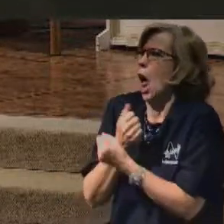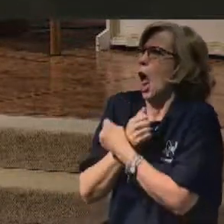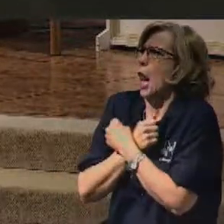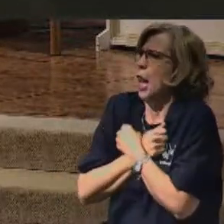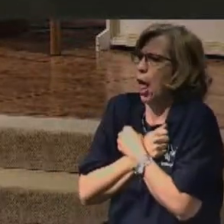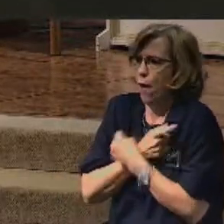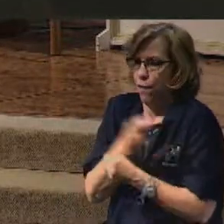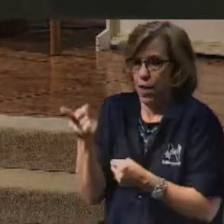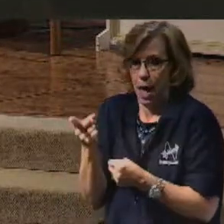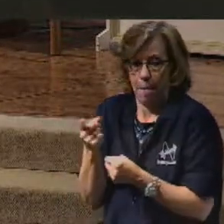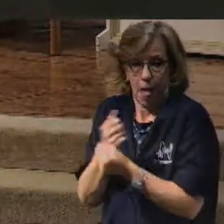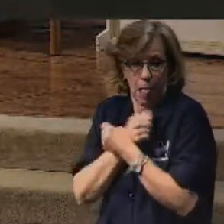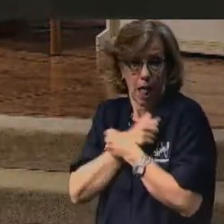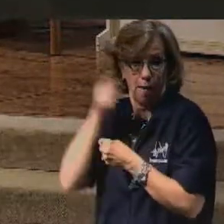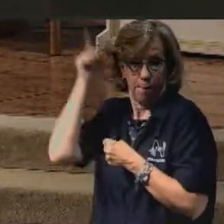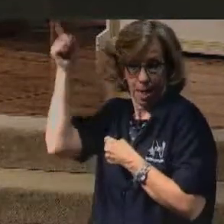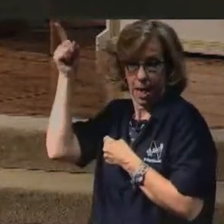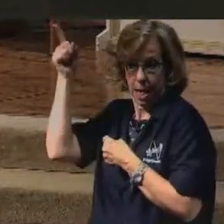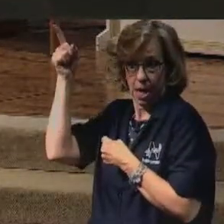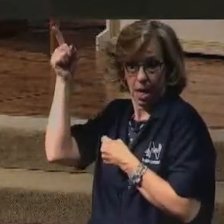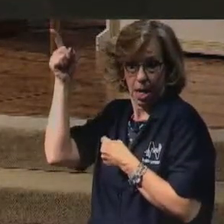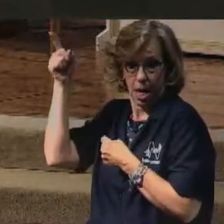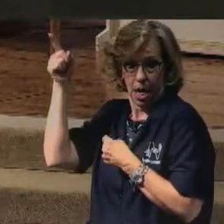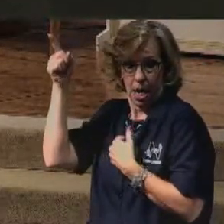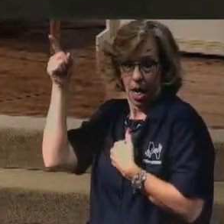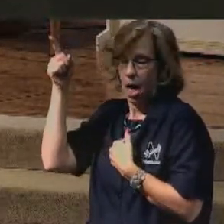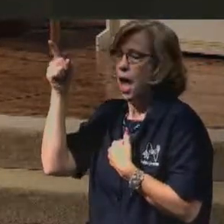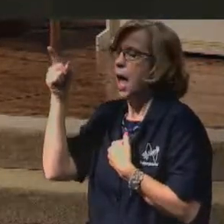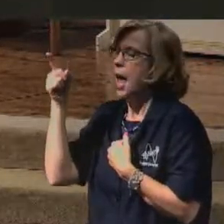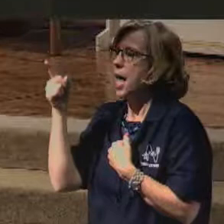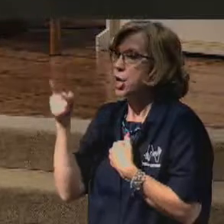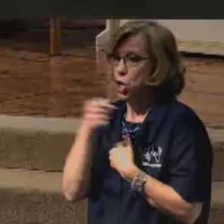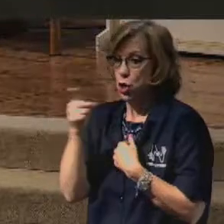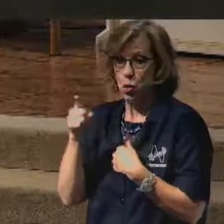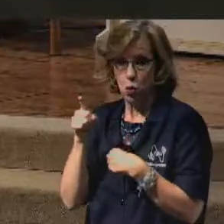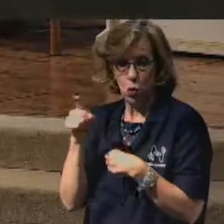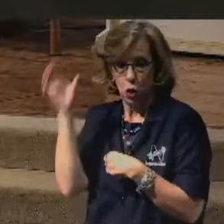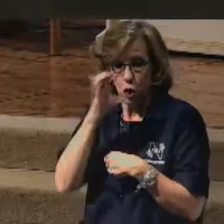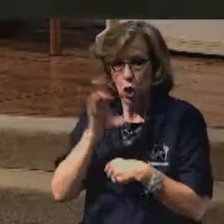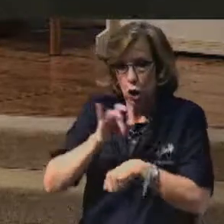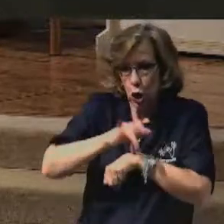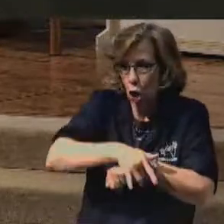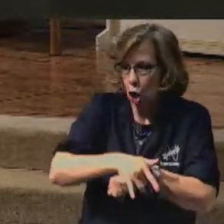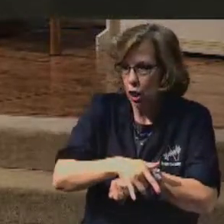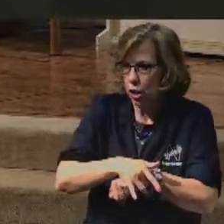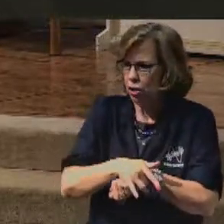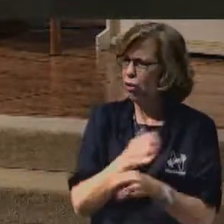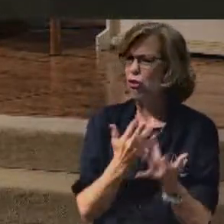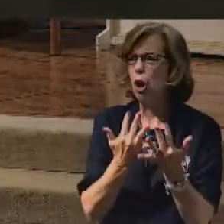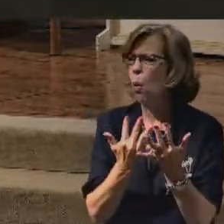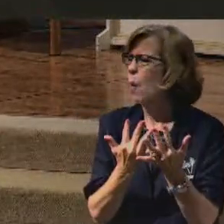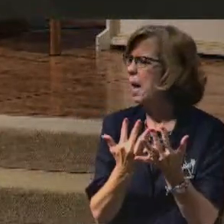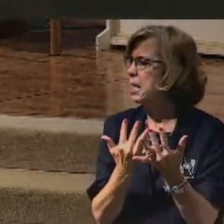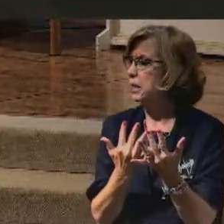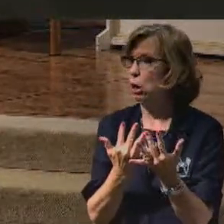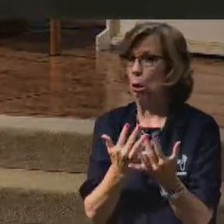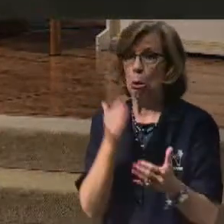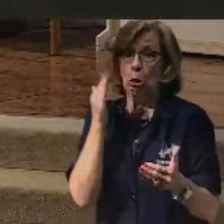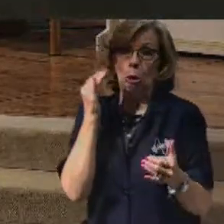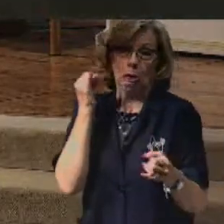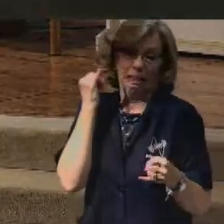and those that seek me early shall find me. In other words, not waiting until we have to.